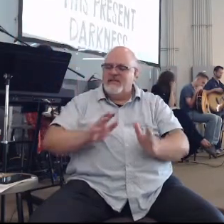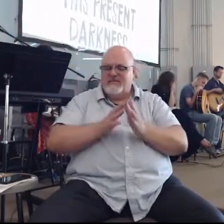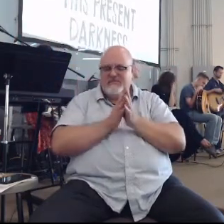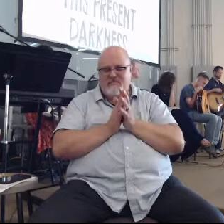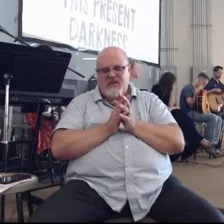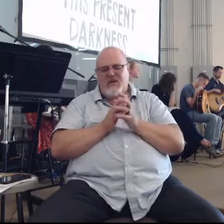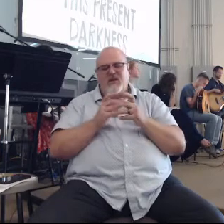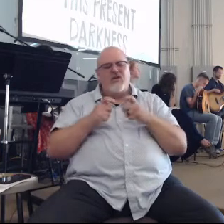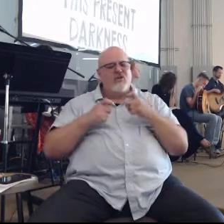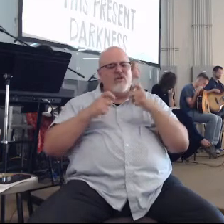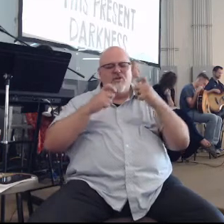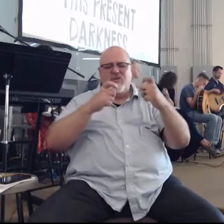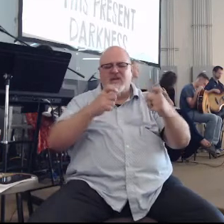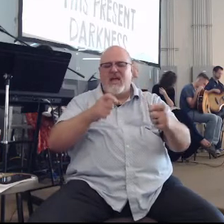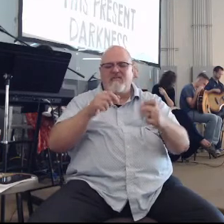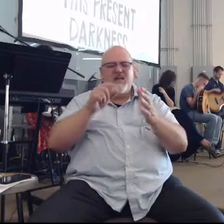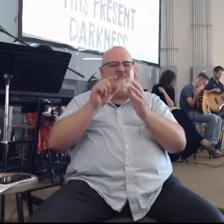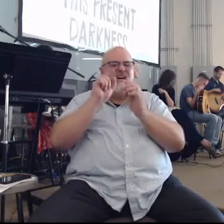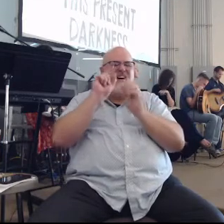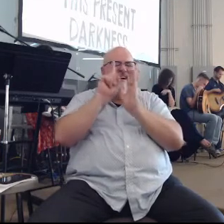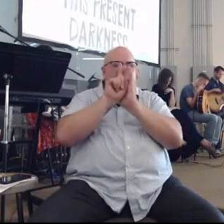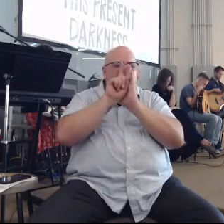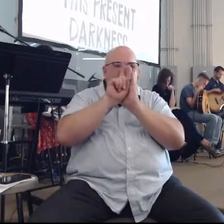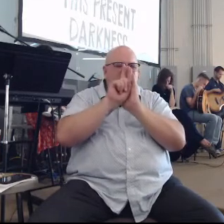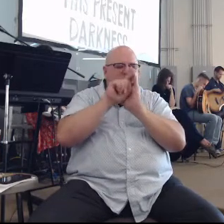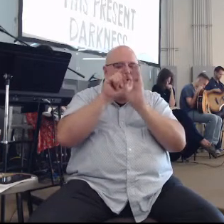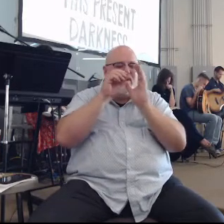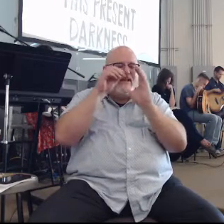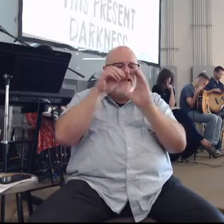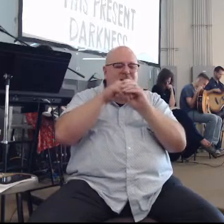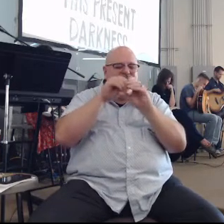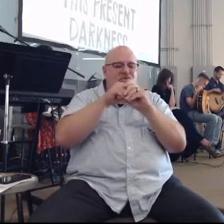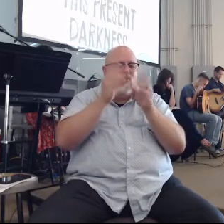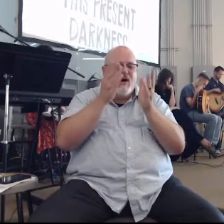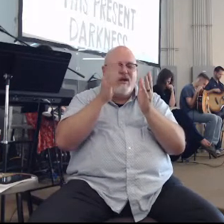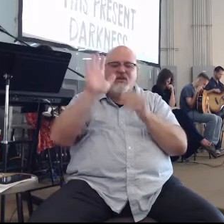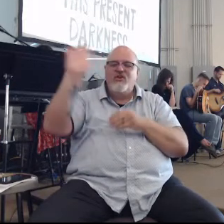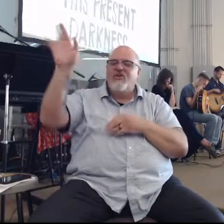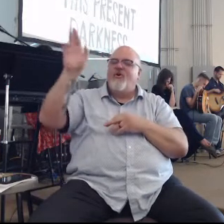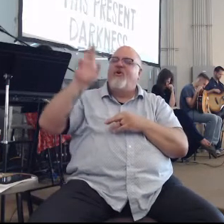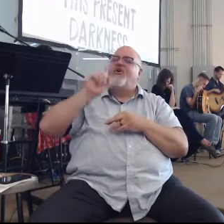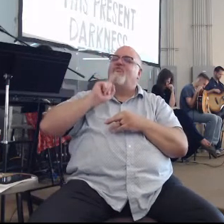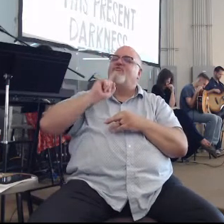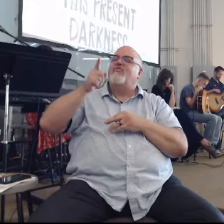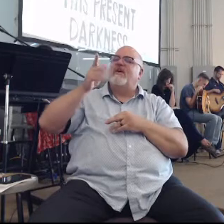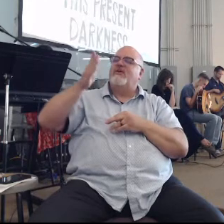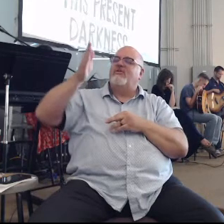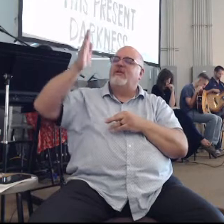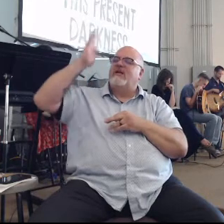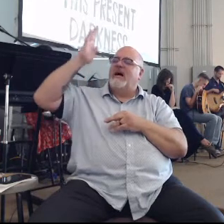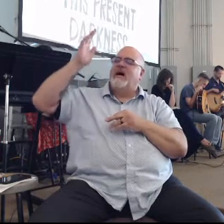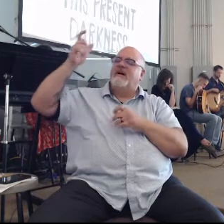You gave them a glimpse into the reality of your of your Godhood